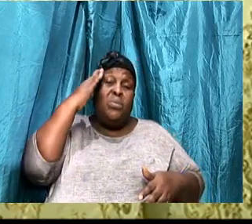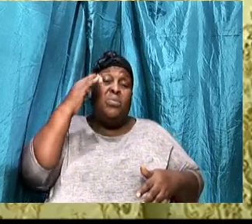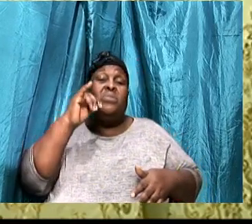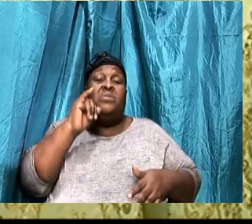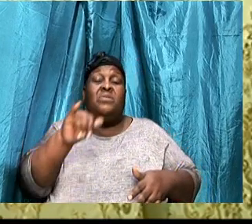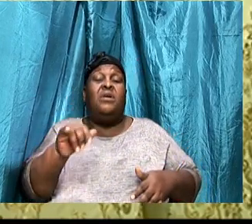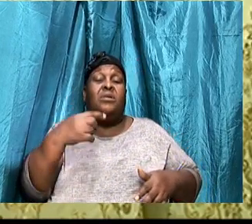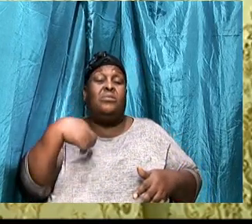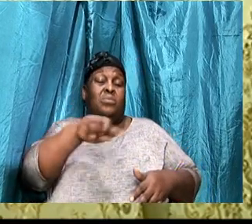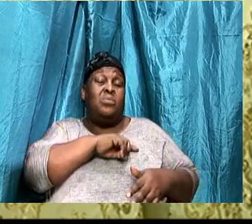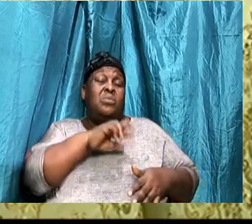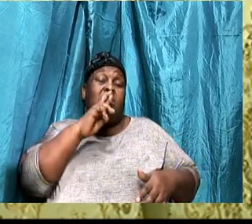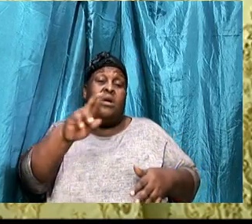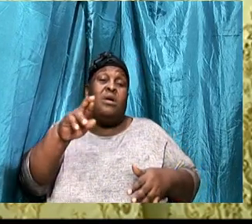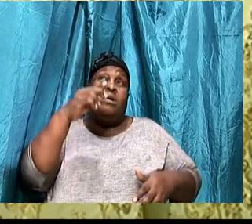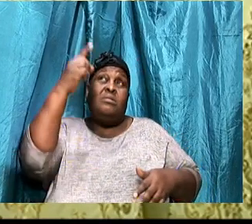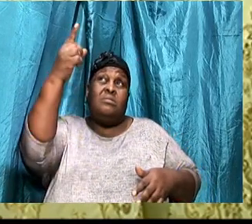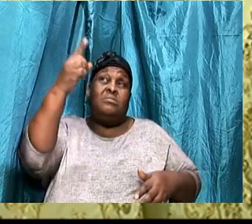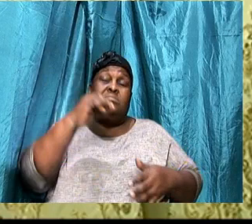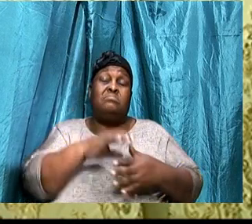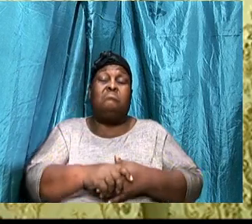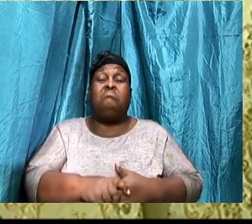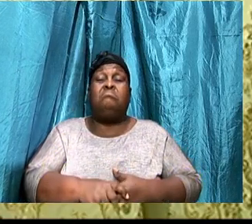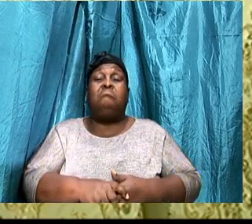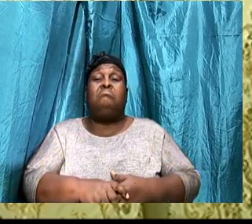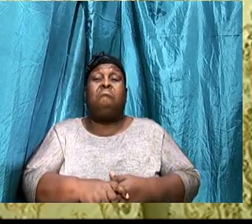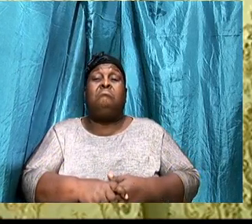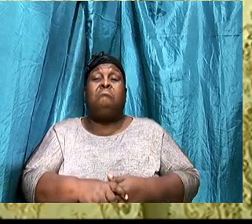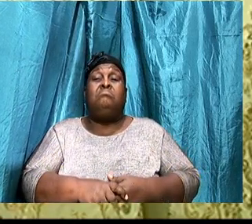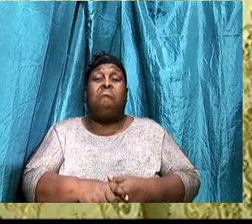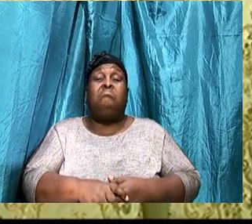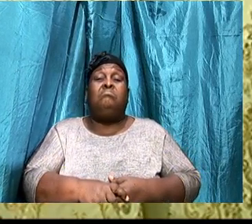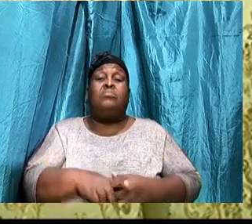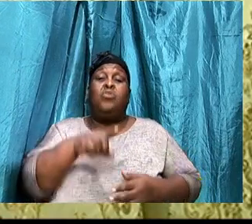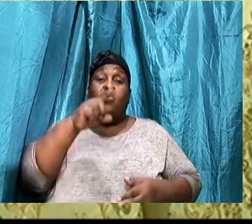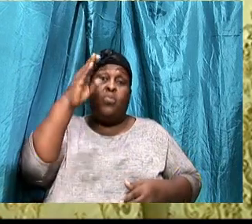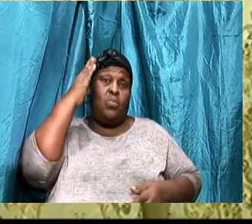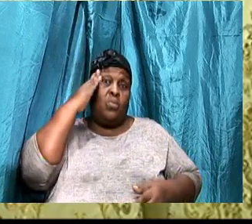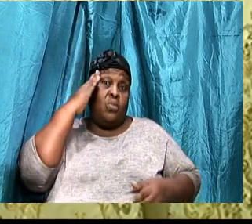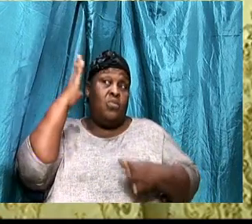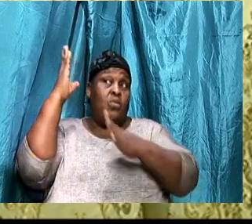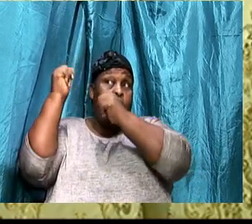In verse 18, He says, You know the hope, Of your calling,